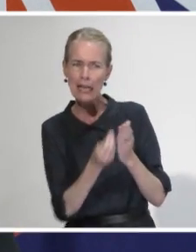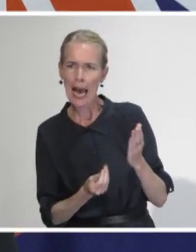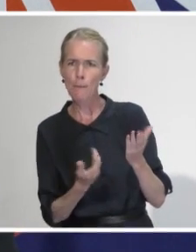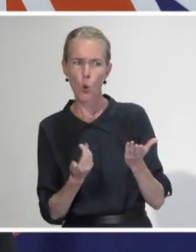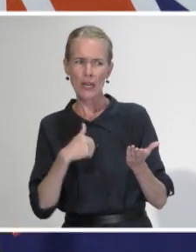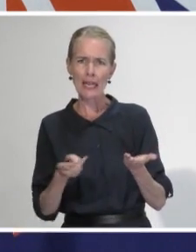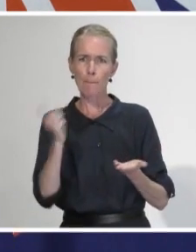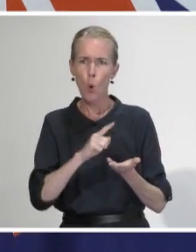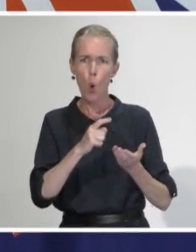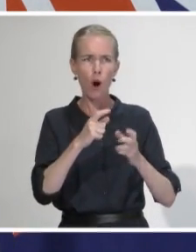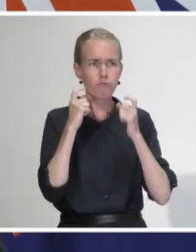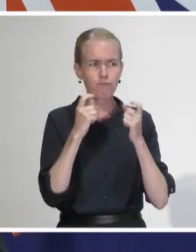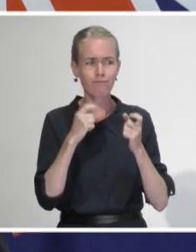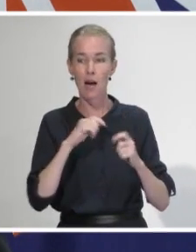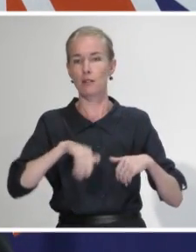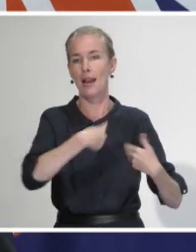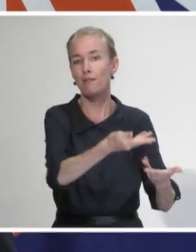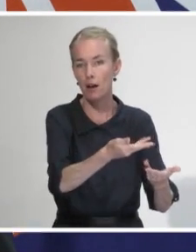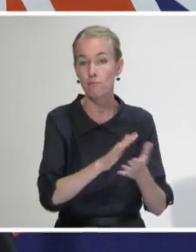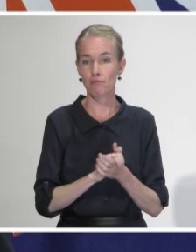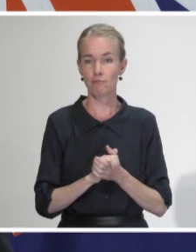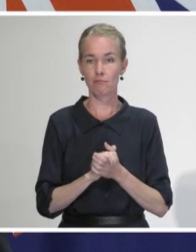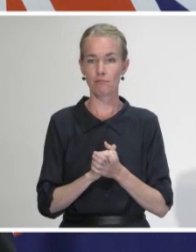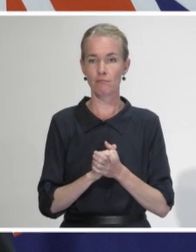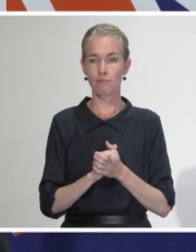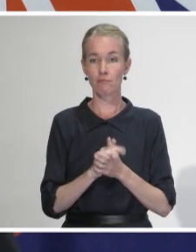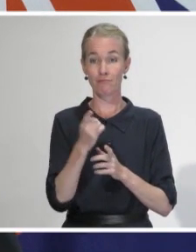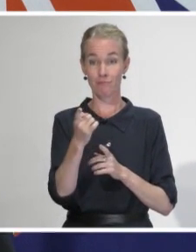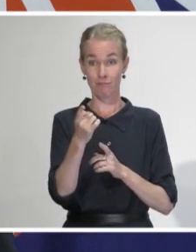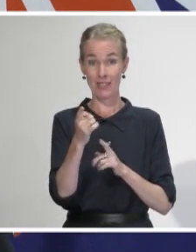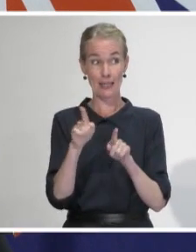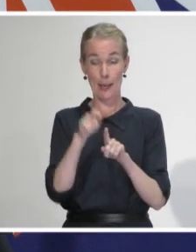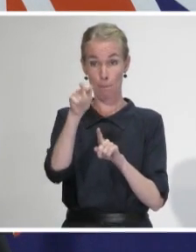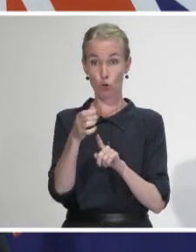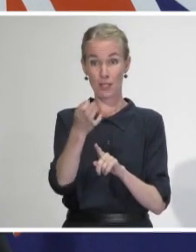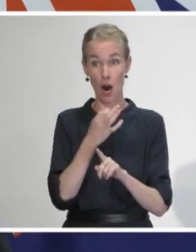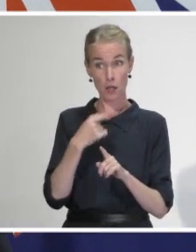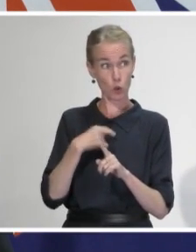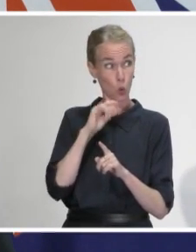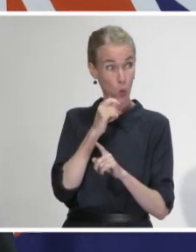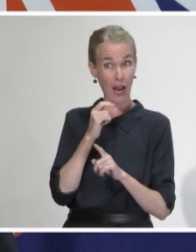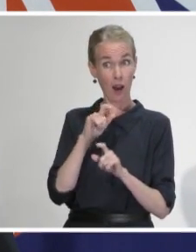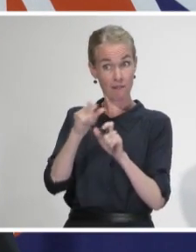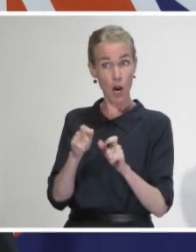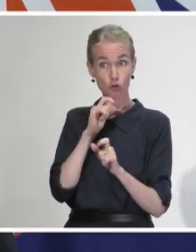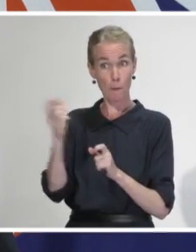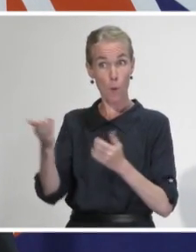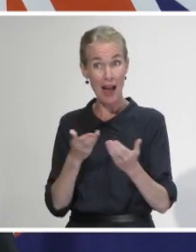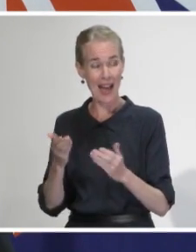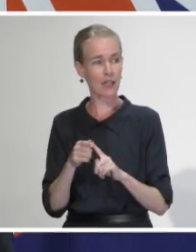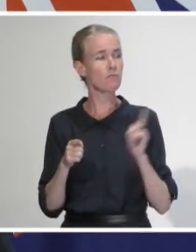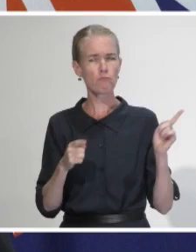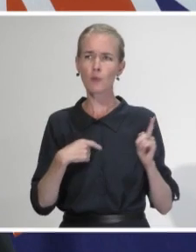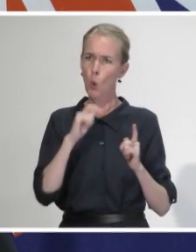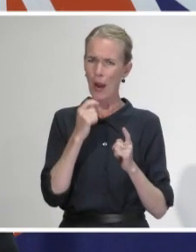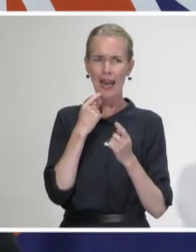they may have and address those. Will anyone be reporting back to you? Well I'll be asking them for an update and I'll be happy to just reflect on that and progress